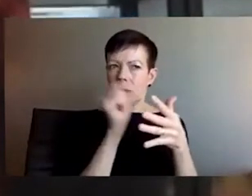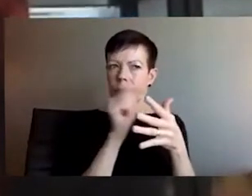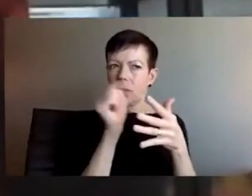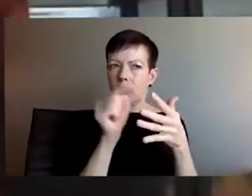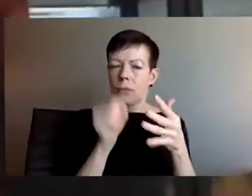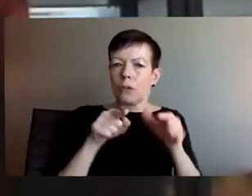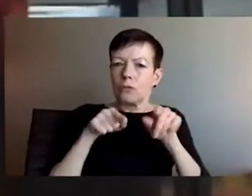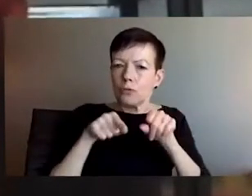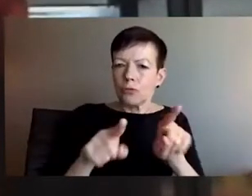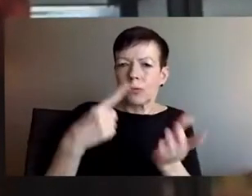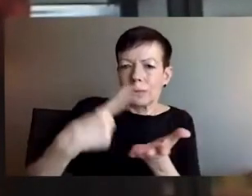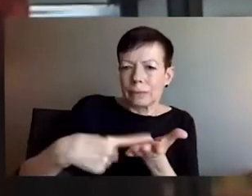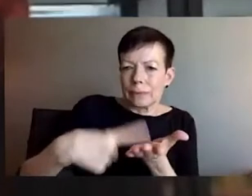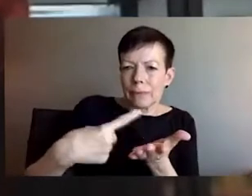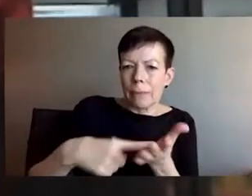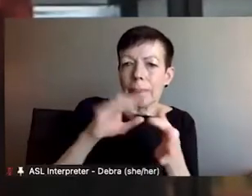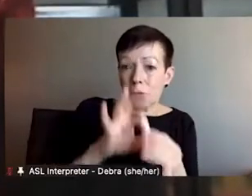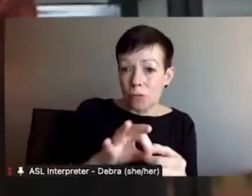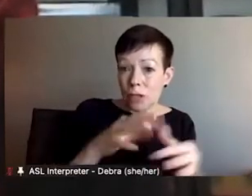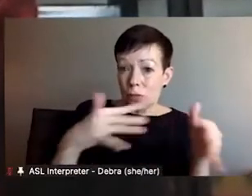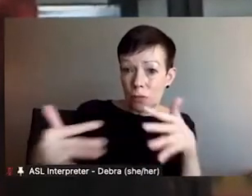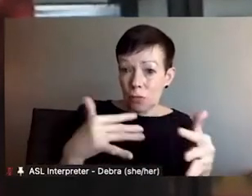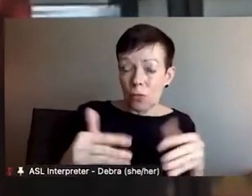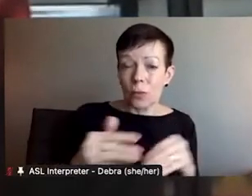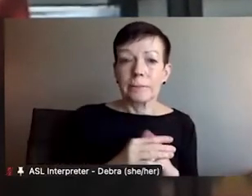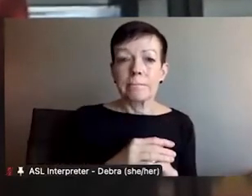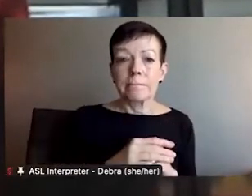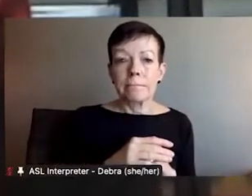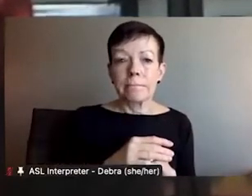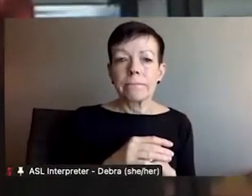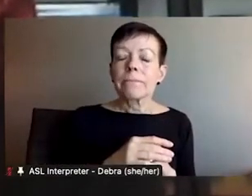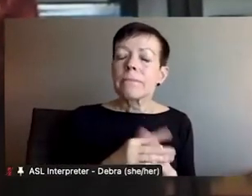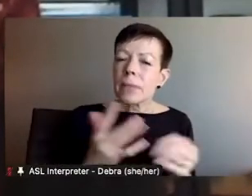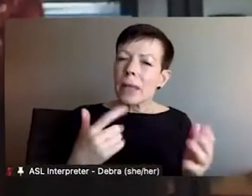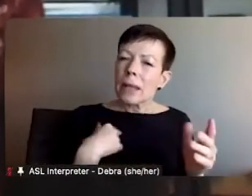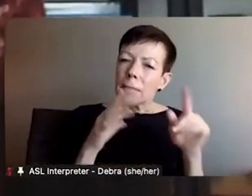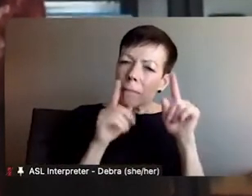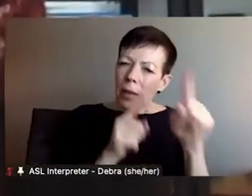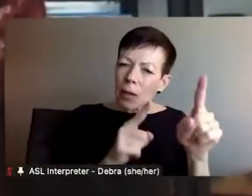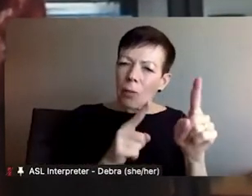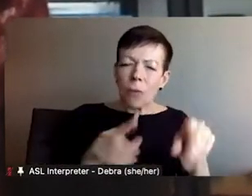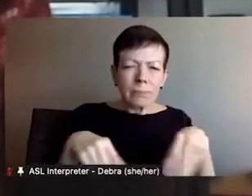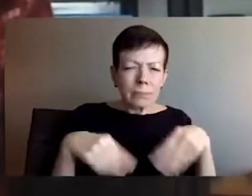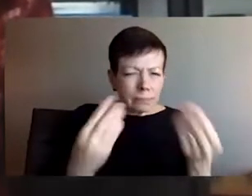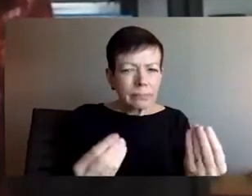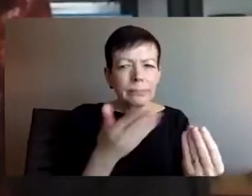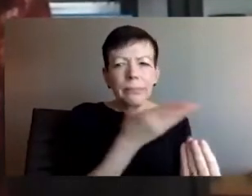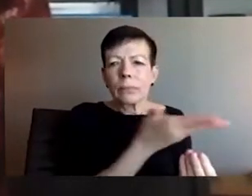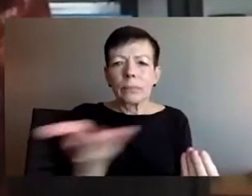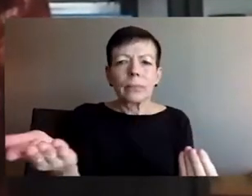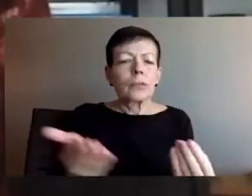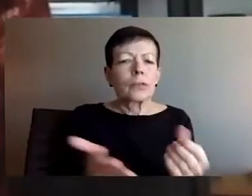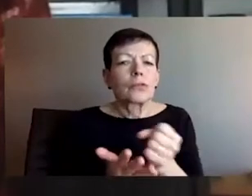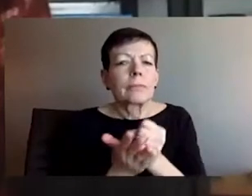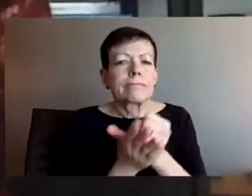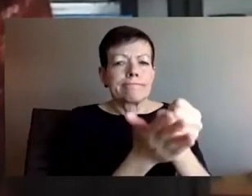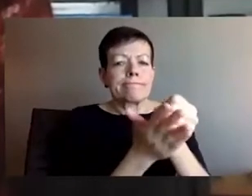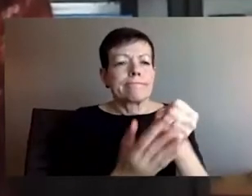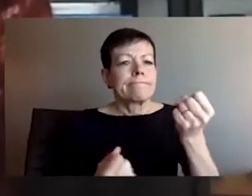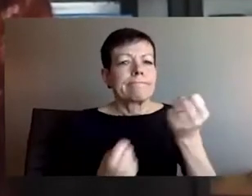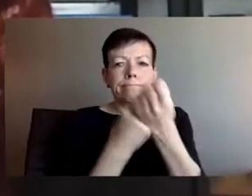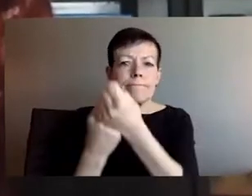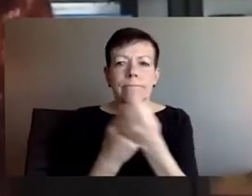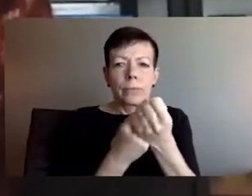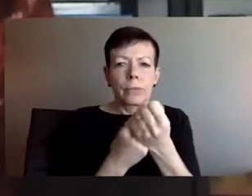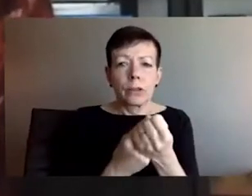way in which this protection is being framed. Now, I'd like to call our attention to a few things